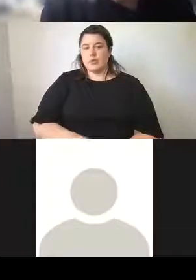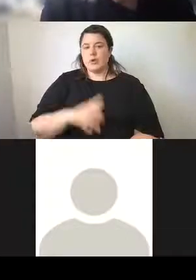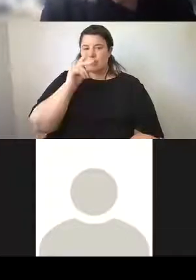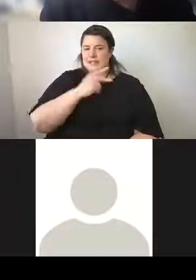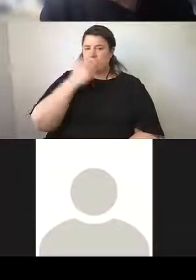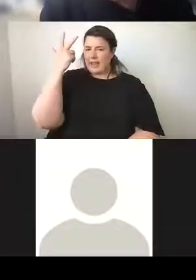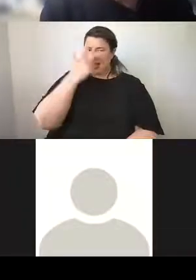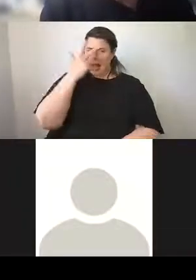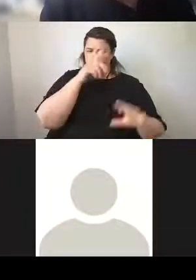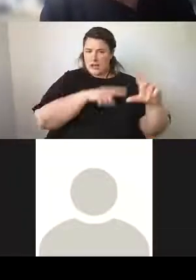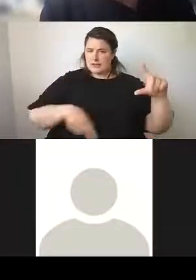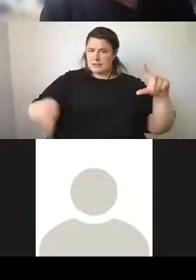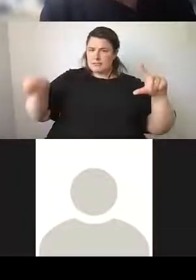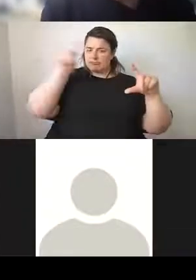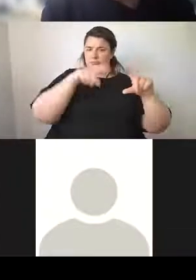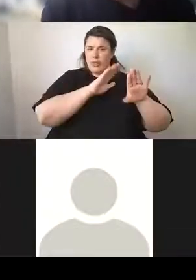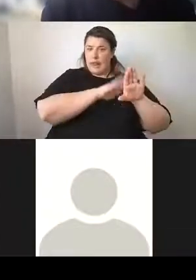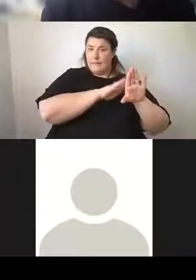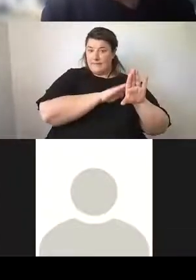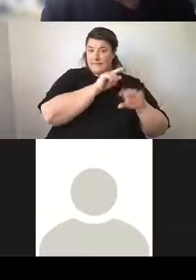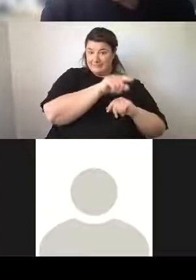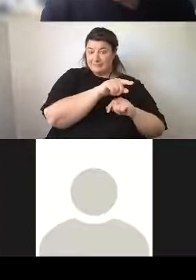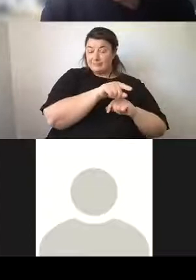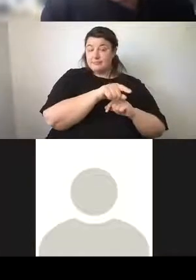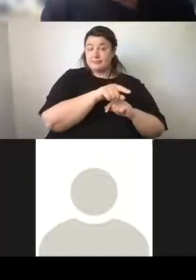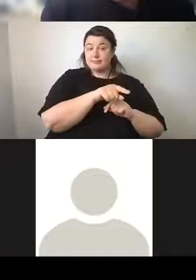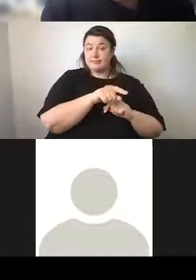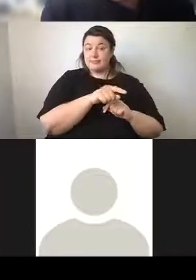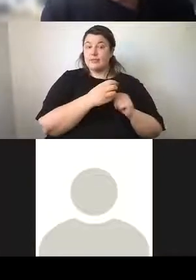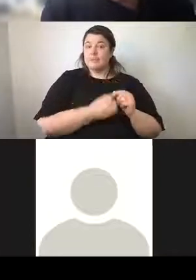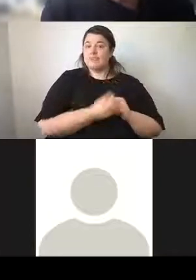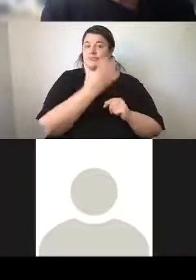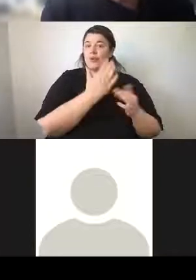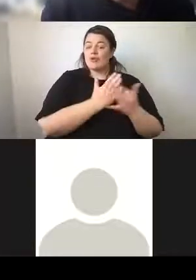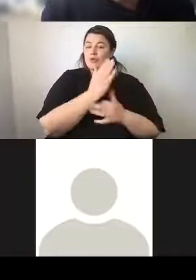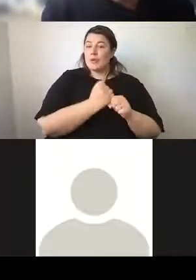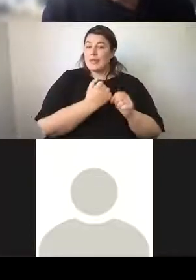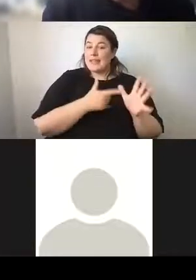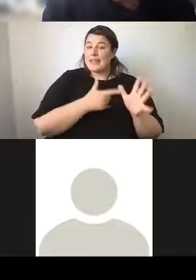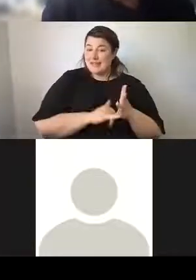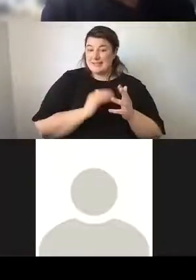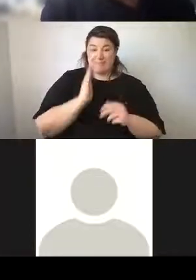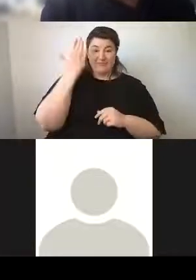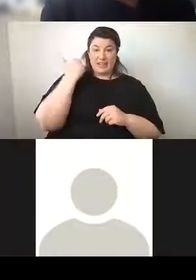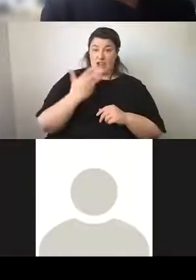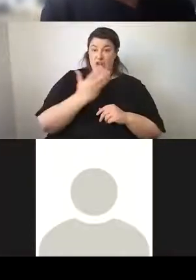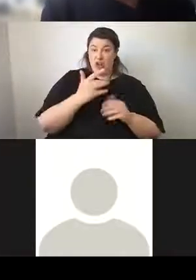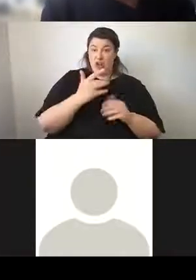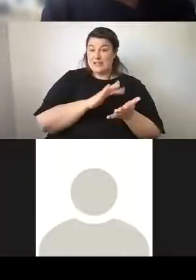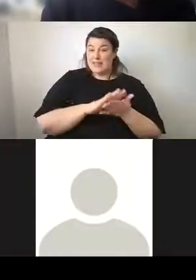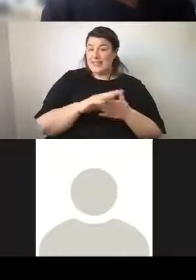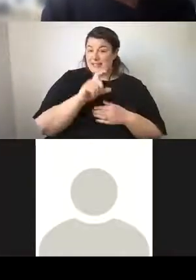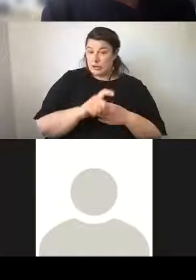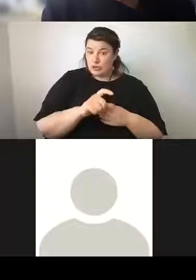clock face, which was lit by gas at night time in the 19th century. And